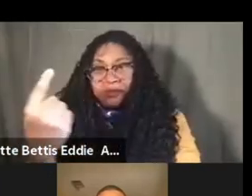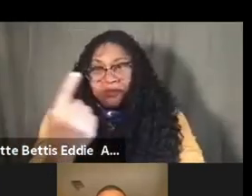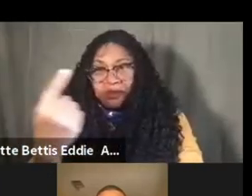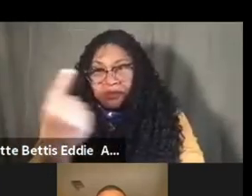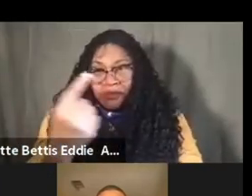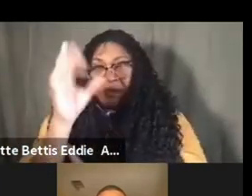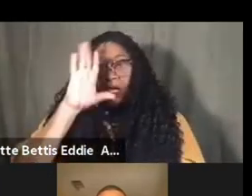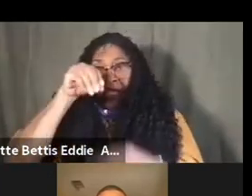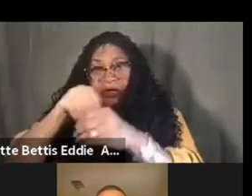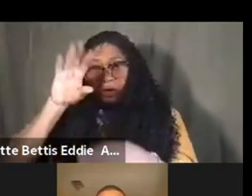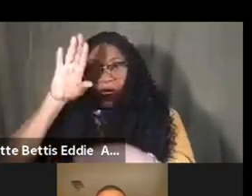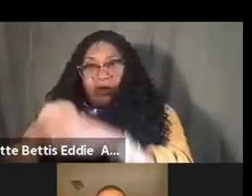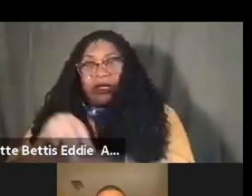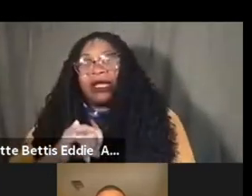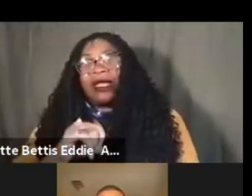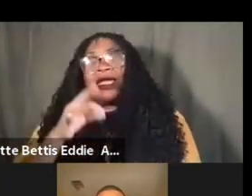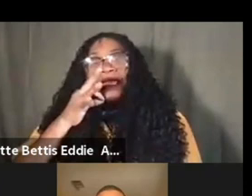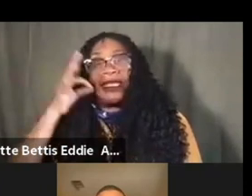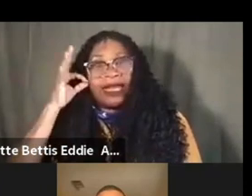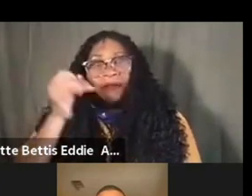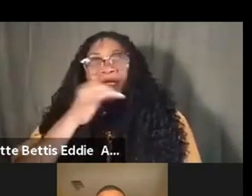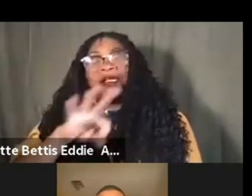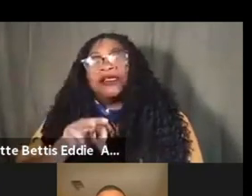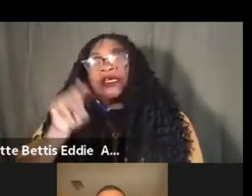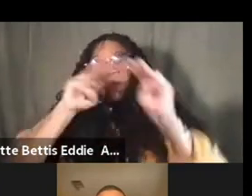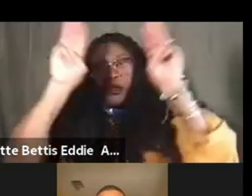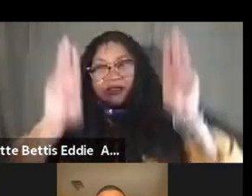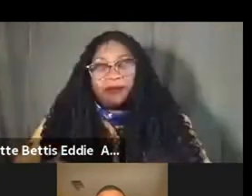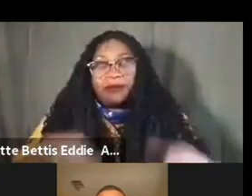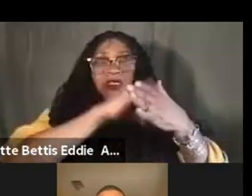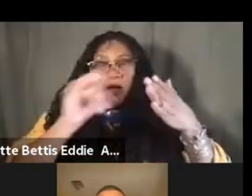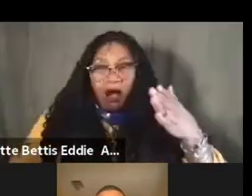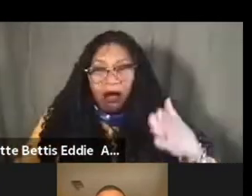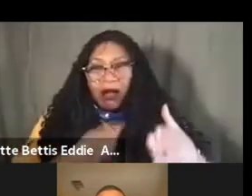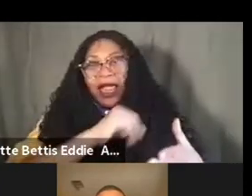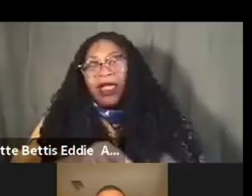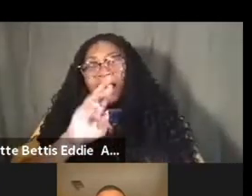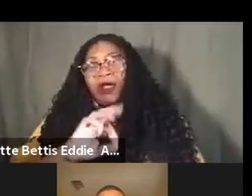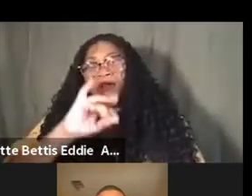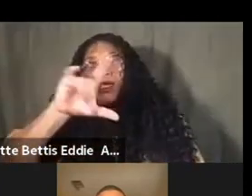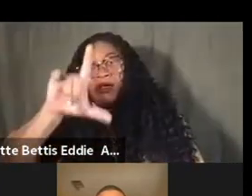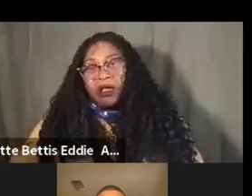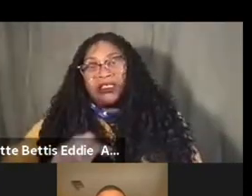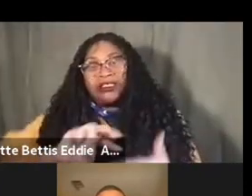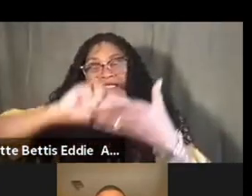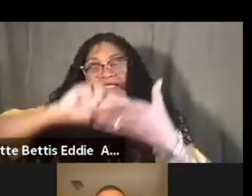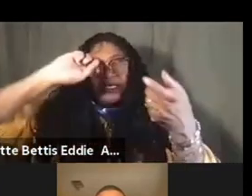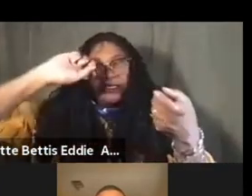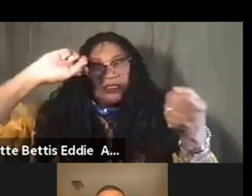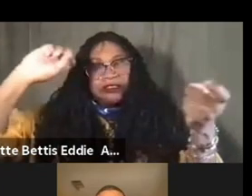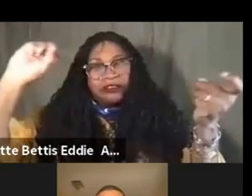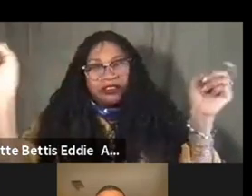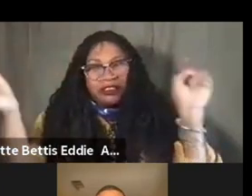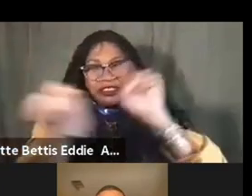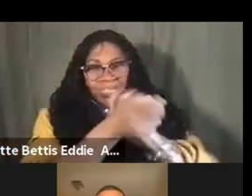the Indianapolis Museum of Art and Newfields, where she recontextualized American collections to illuminate